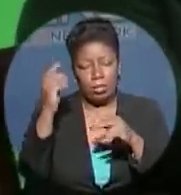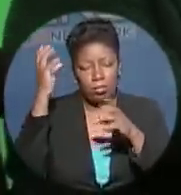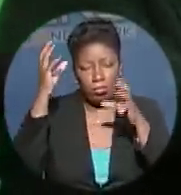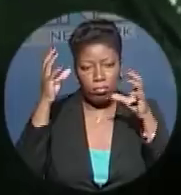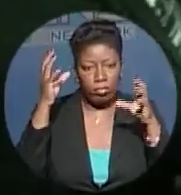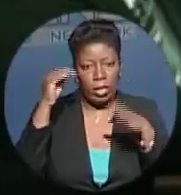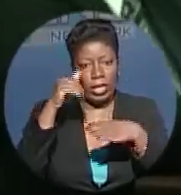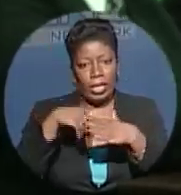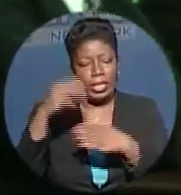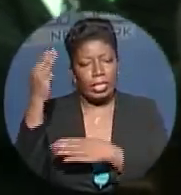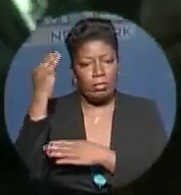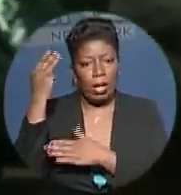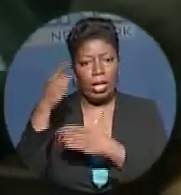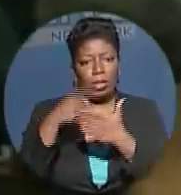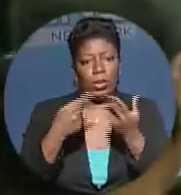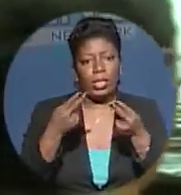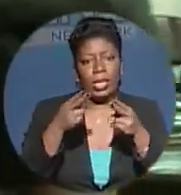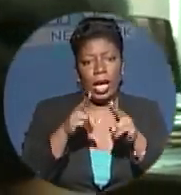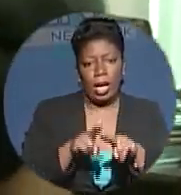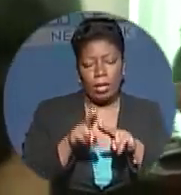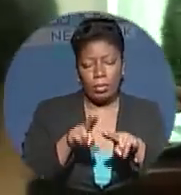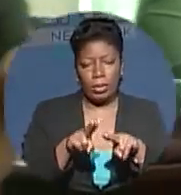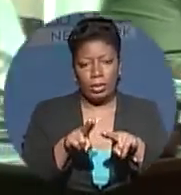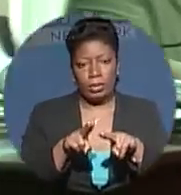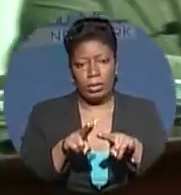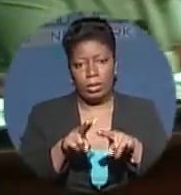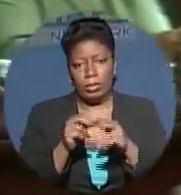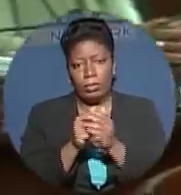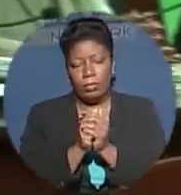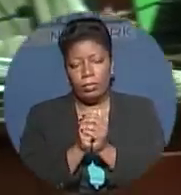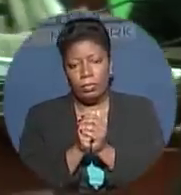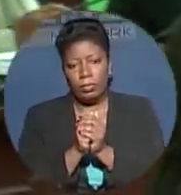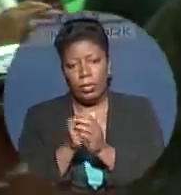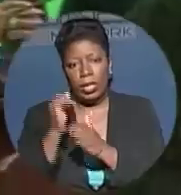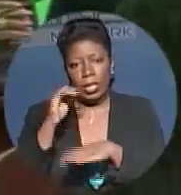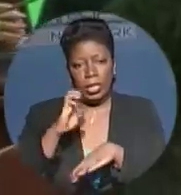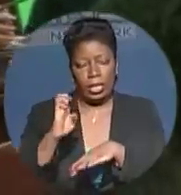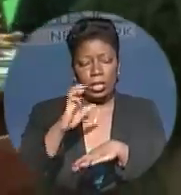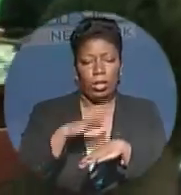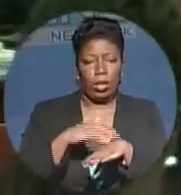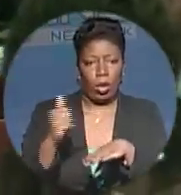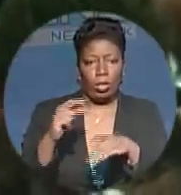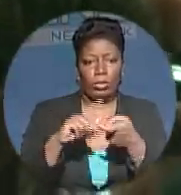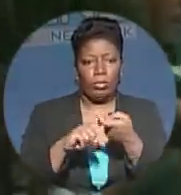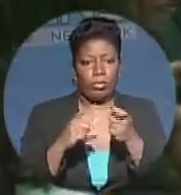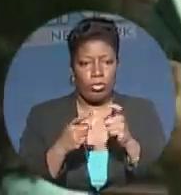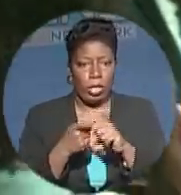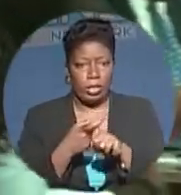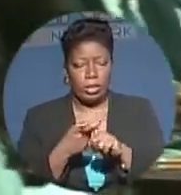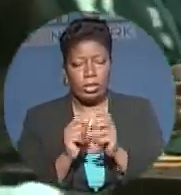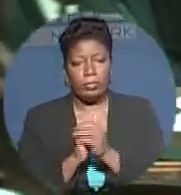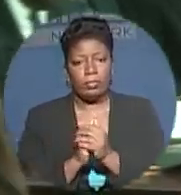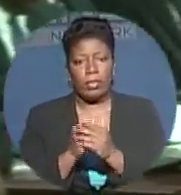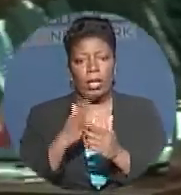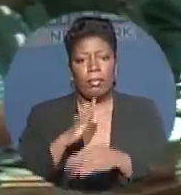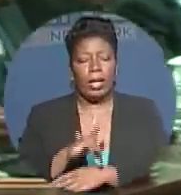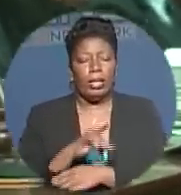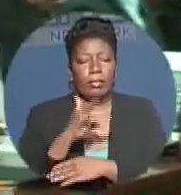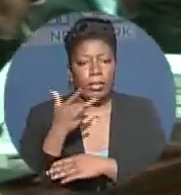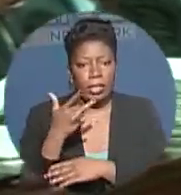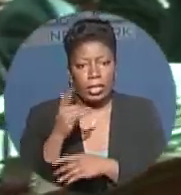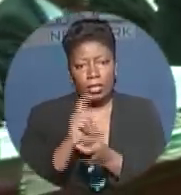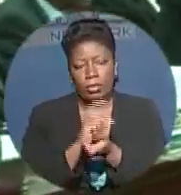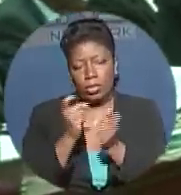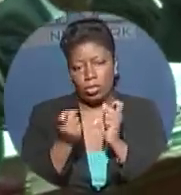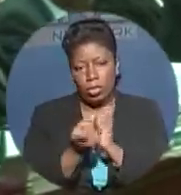what has transpired between he and the man up to this time he called friend. My feelings have been shaken towards a